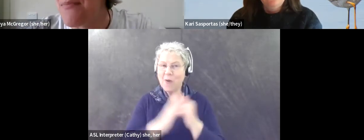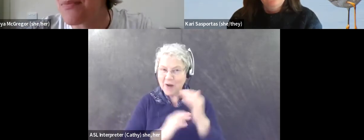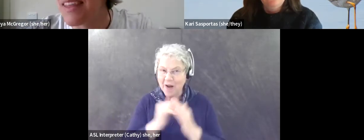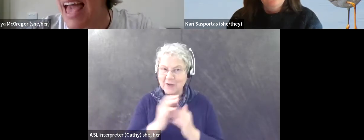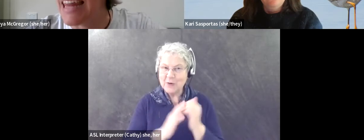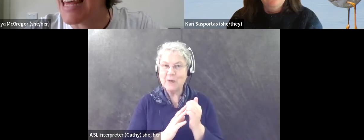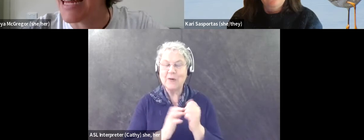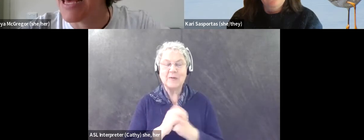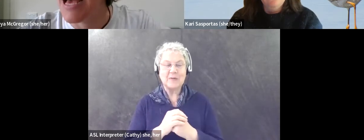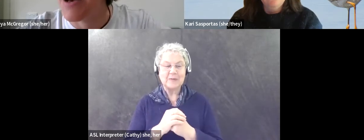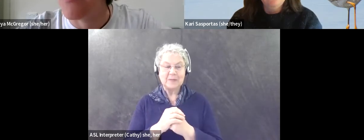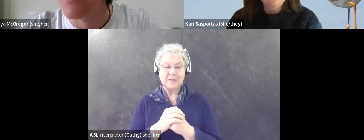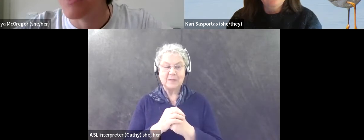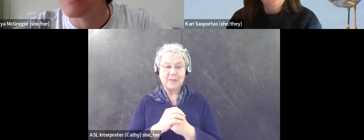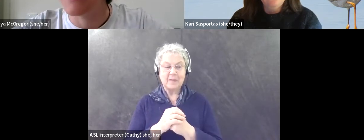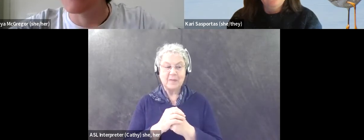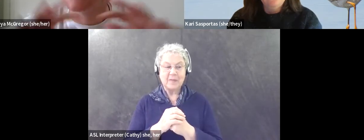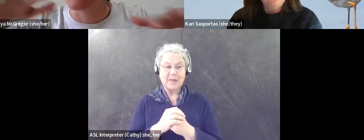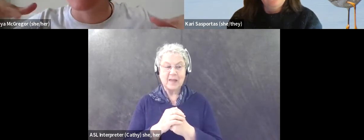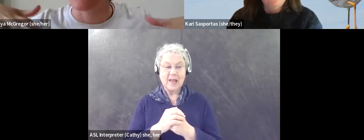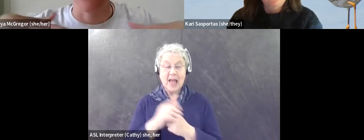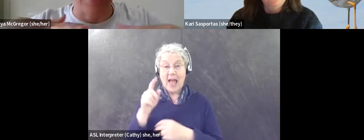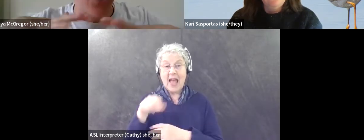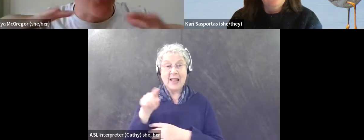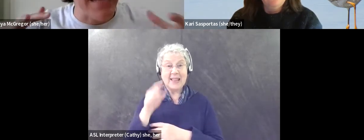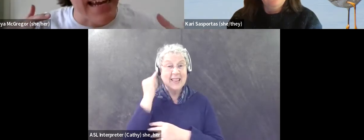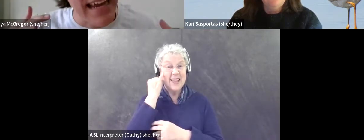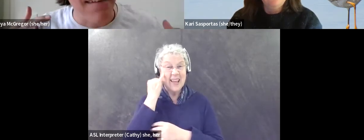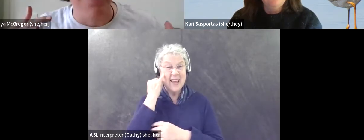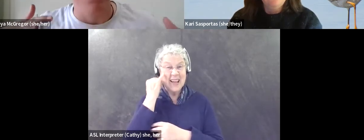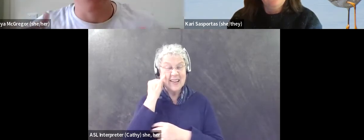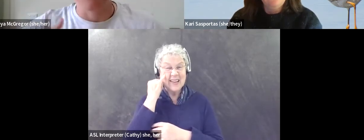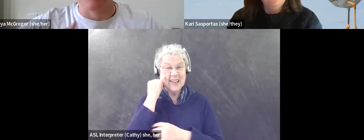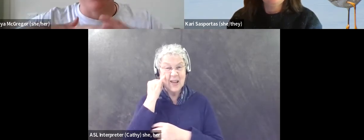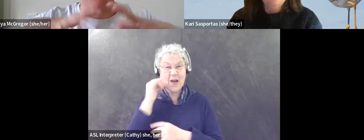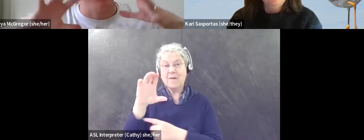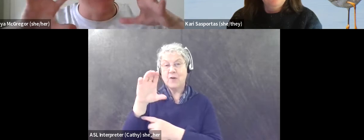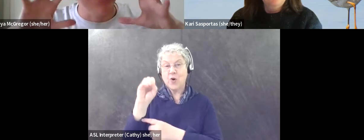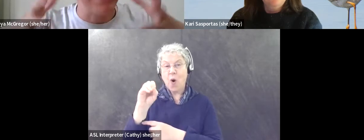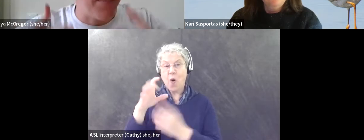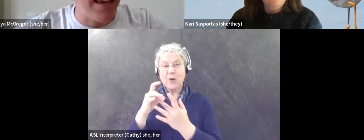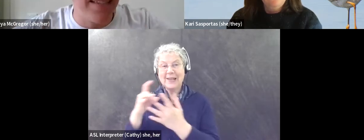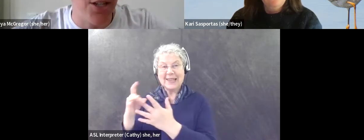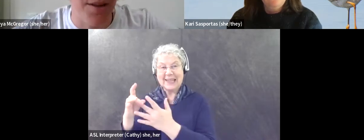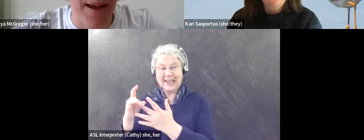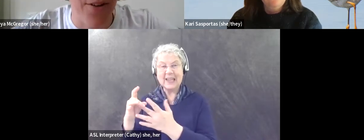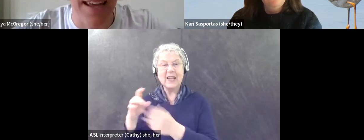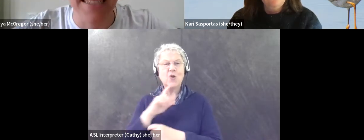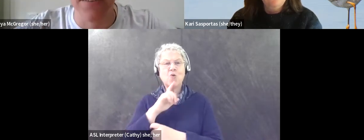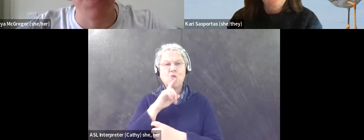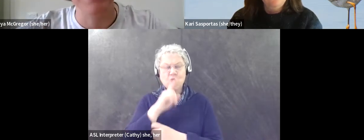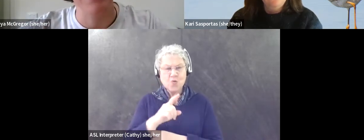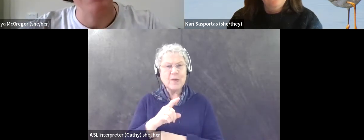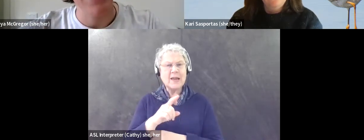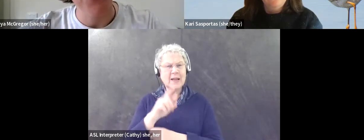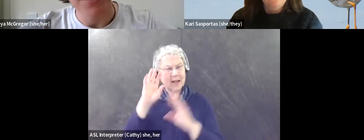Um, and then, um, this idea of like co-leading, um, and, and really being intentional about creating